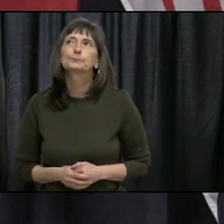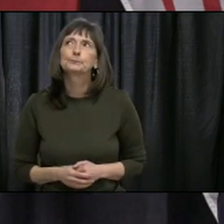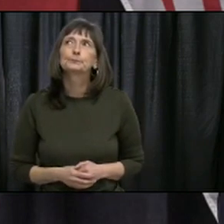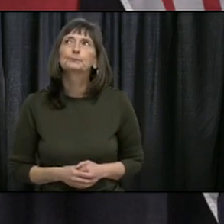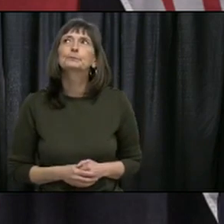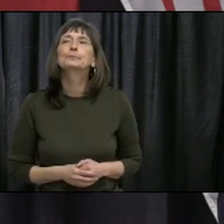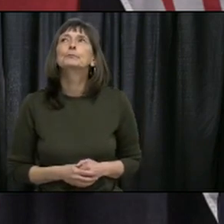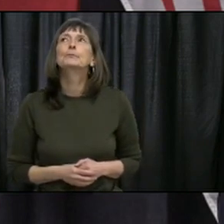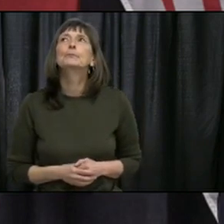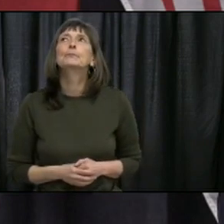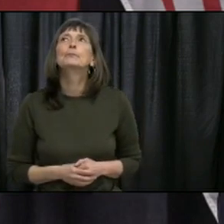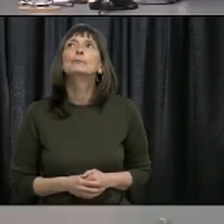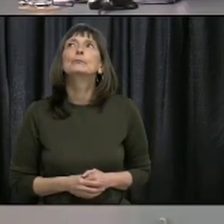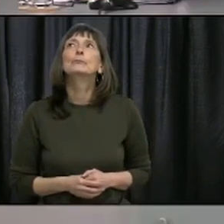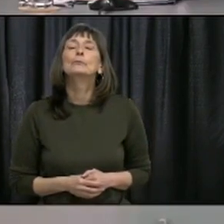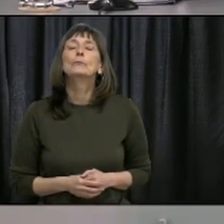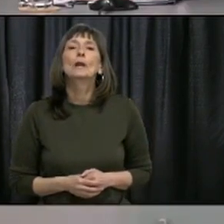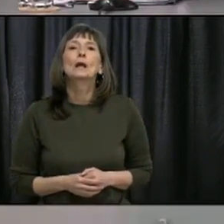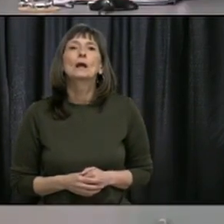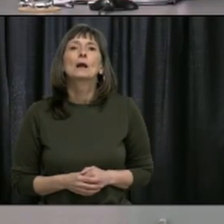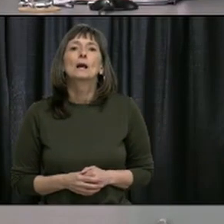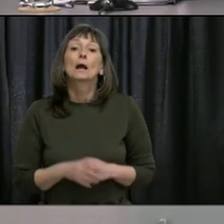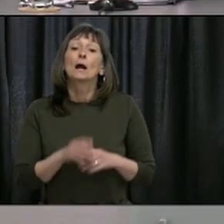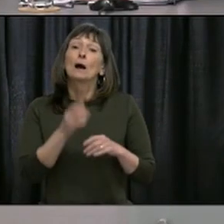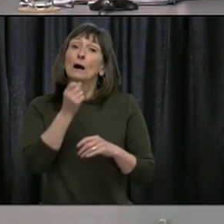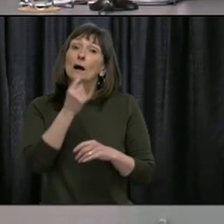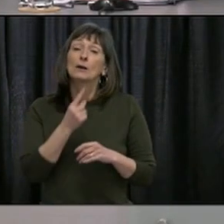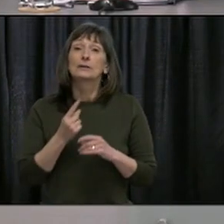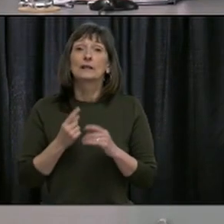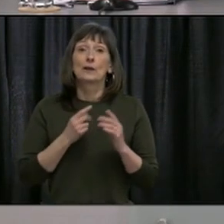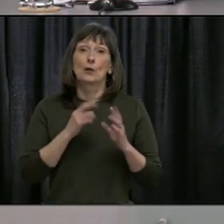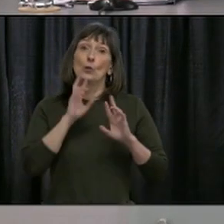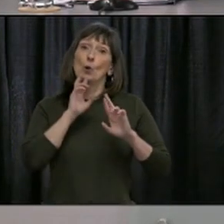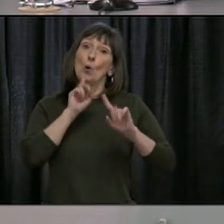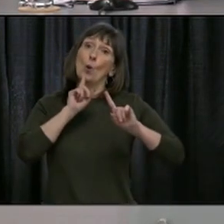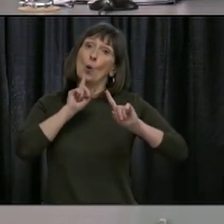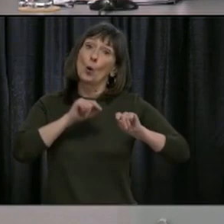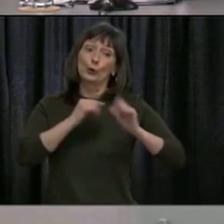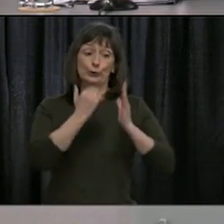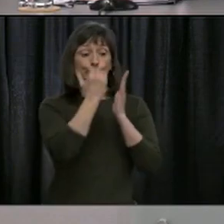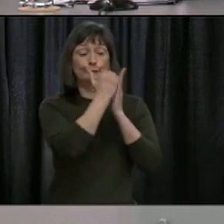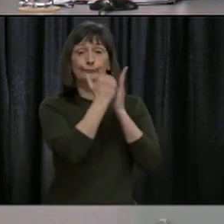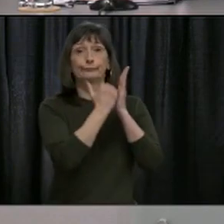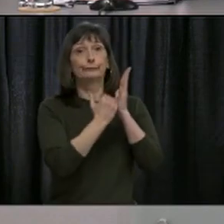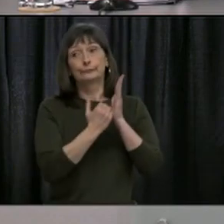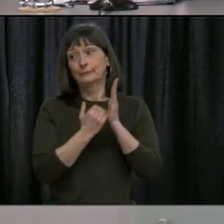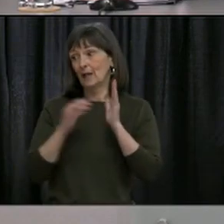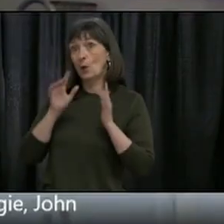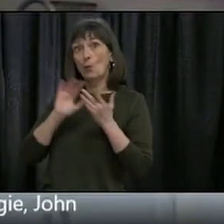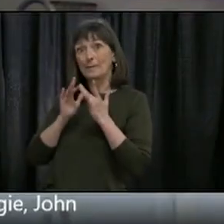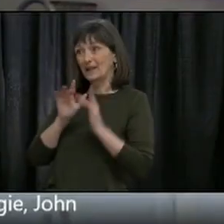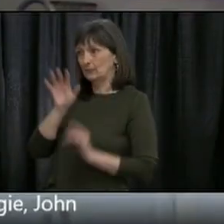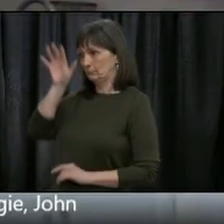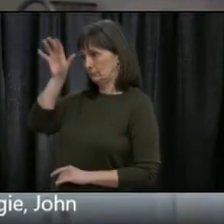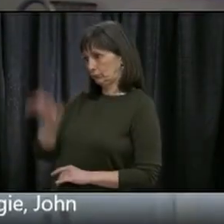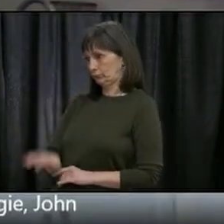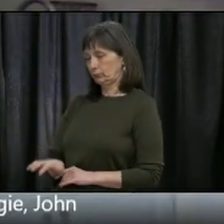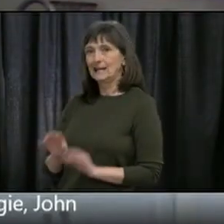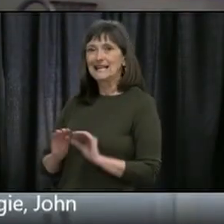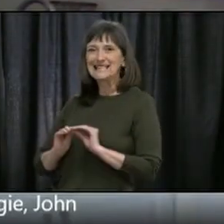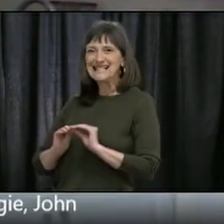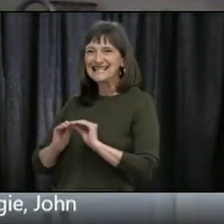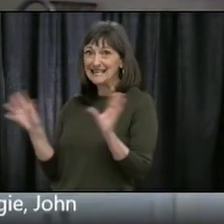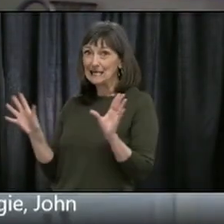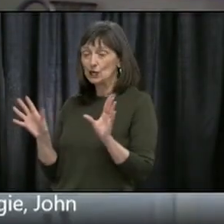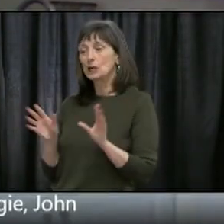Tyler, the exemptions to the orders which are listed on the website, they're actually crystal clear. clear that when these individuals who